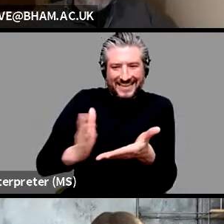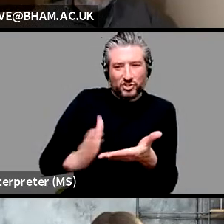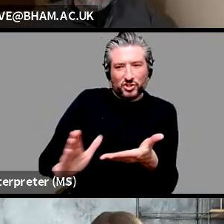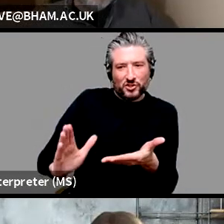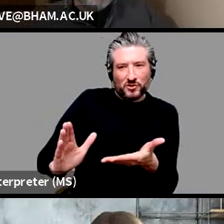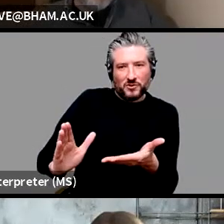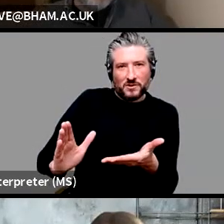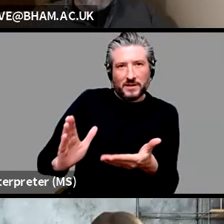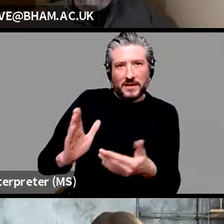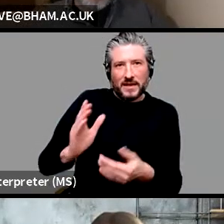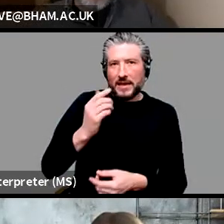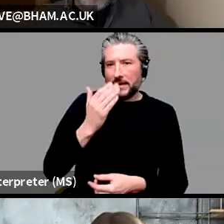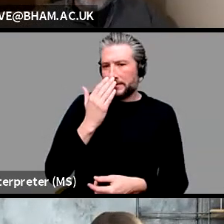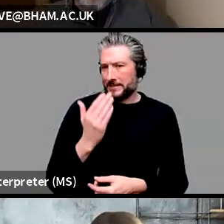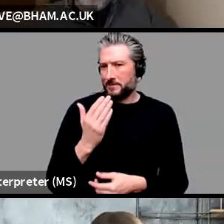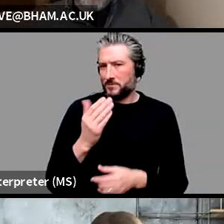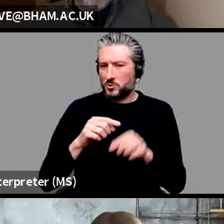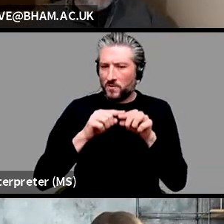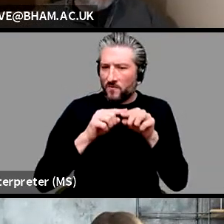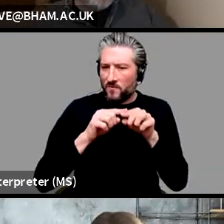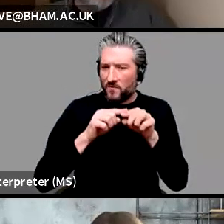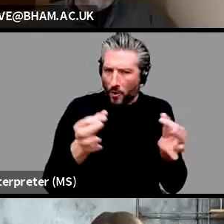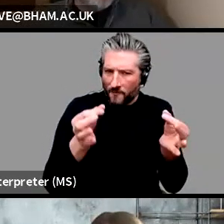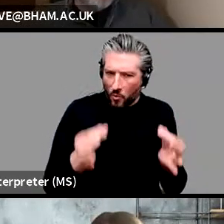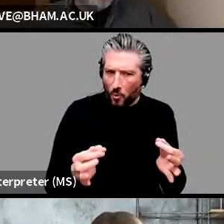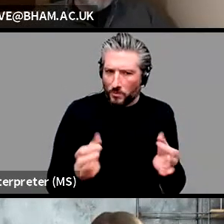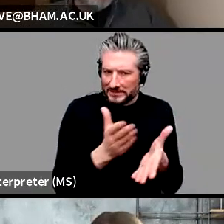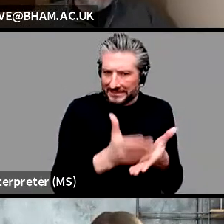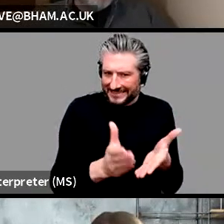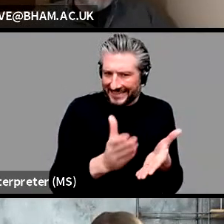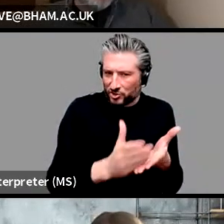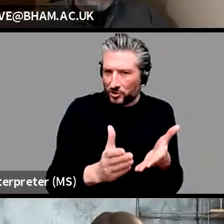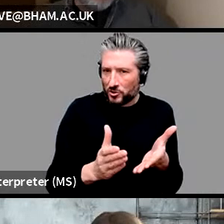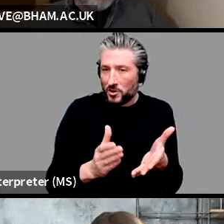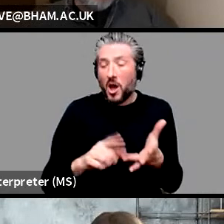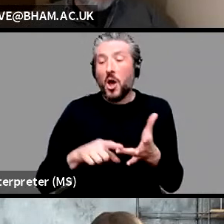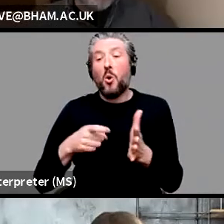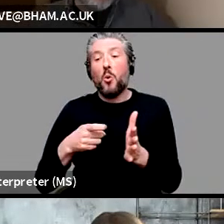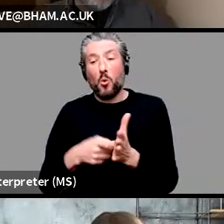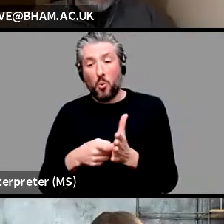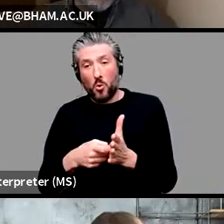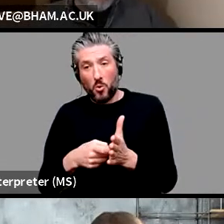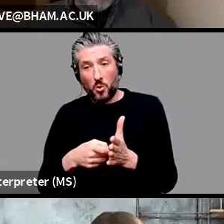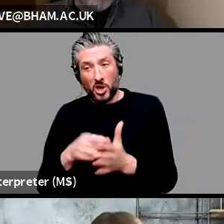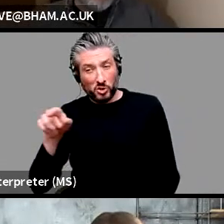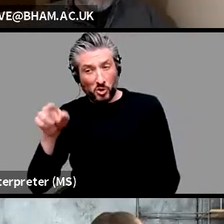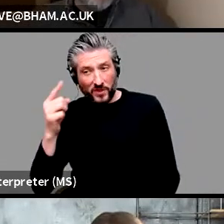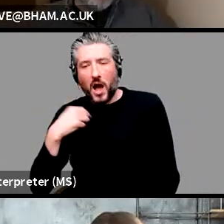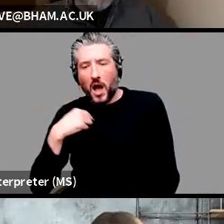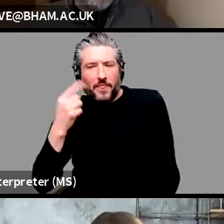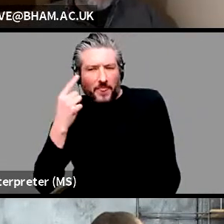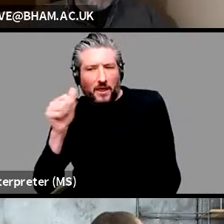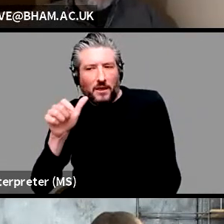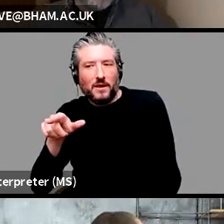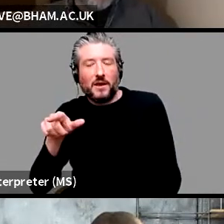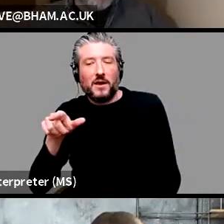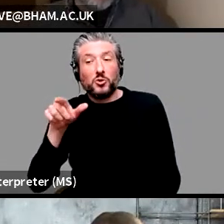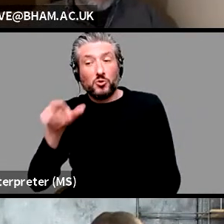formal distinction, or do you think it's possible? Cause I think it is to have